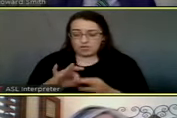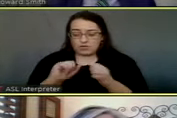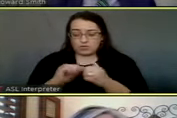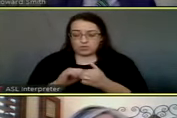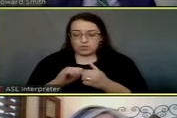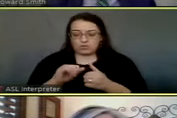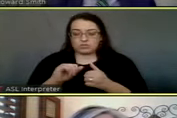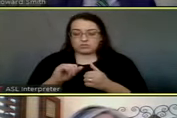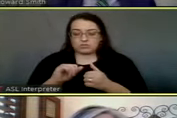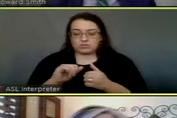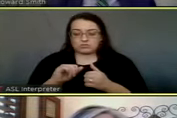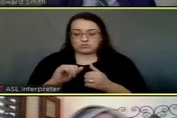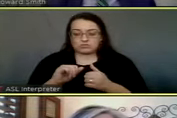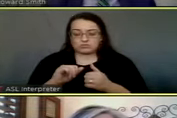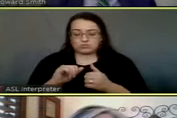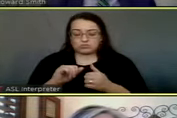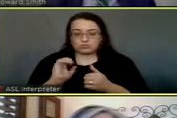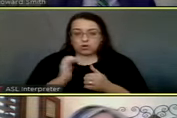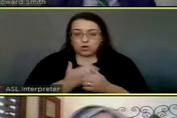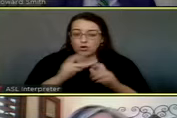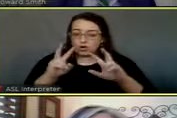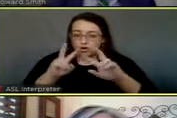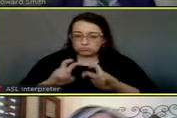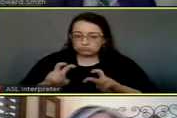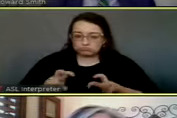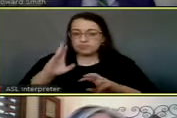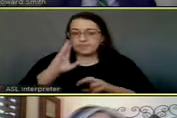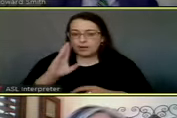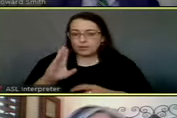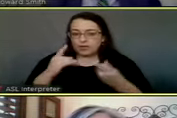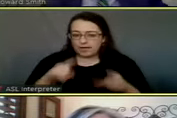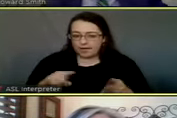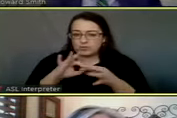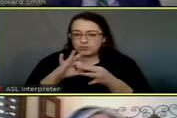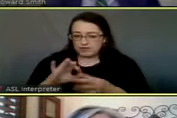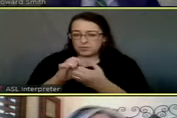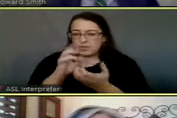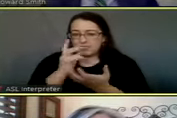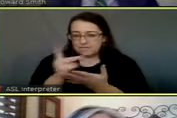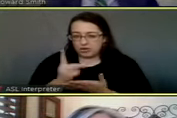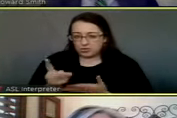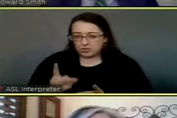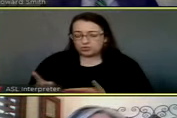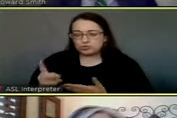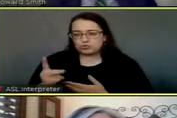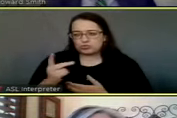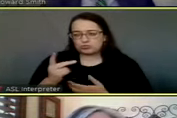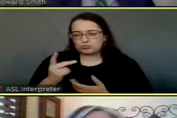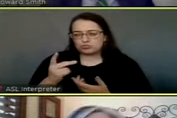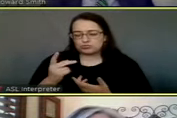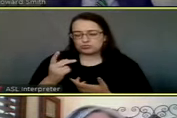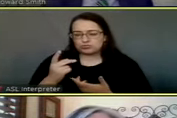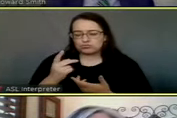the analysis that's going to take place regarding failures or last week with regard to electric power.